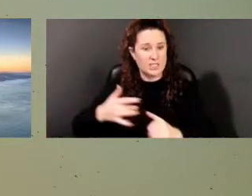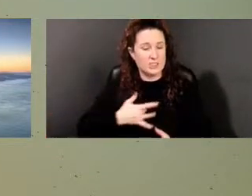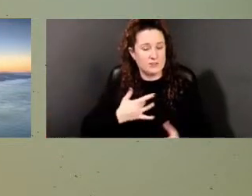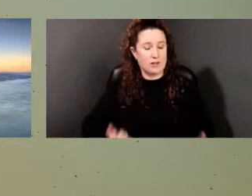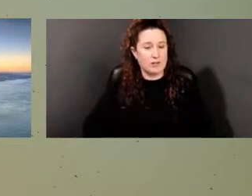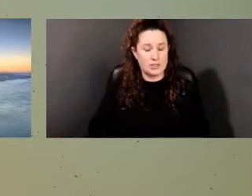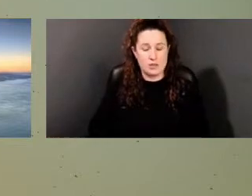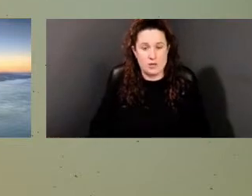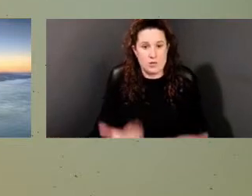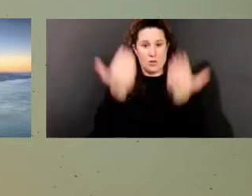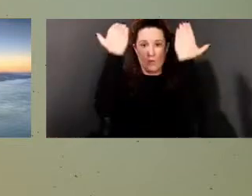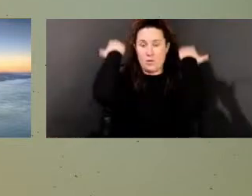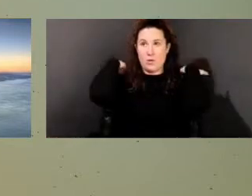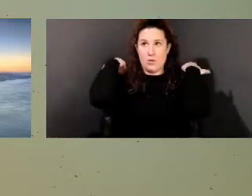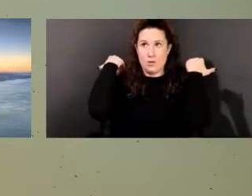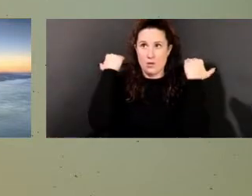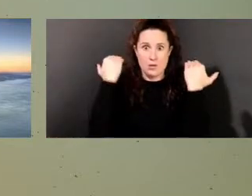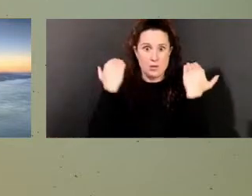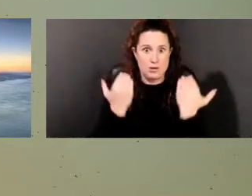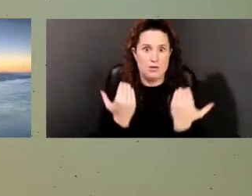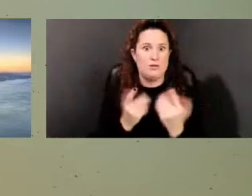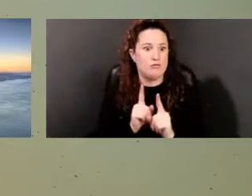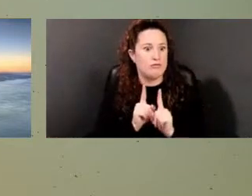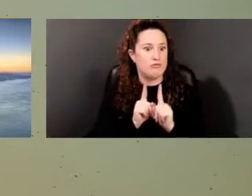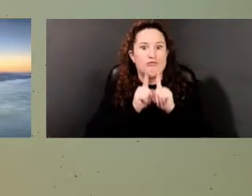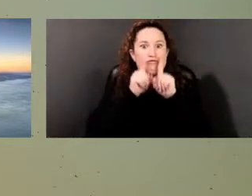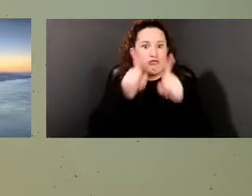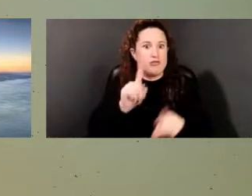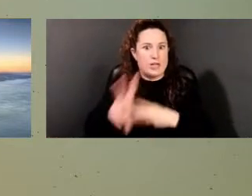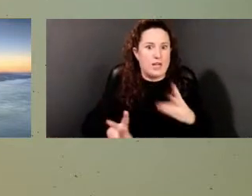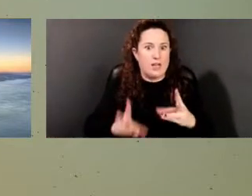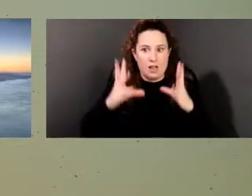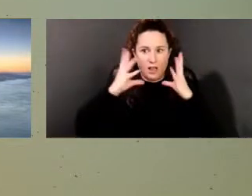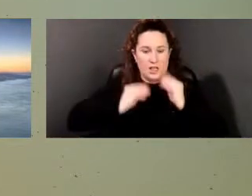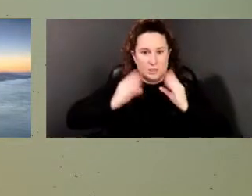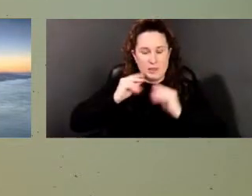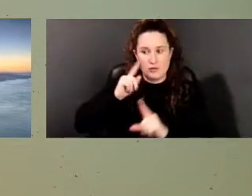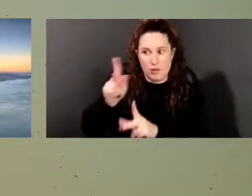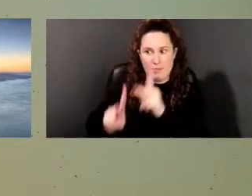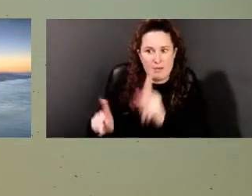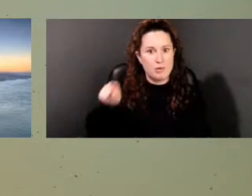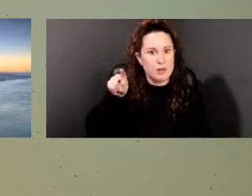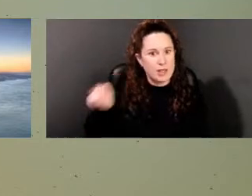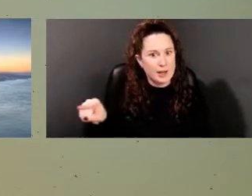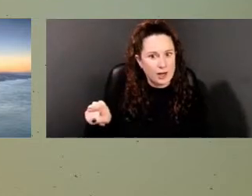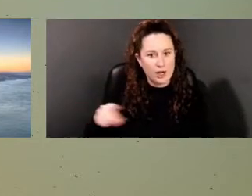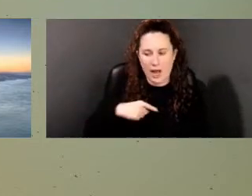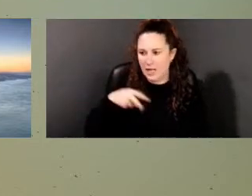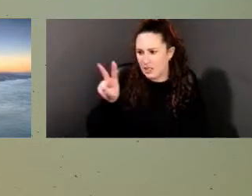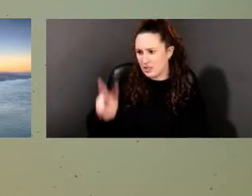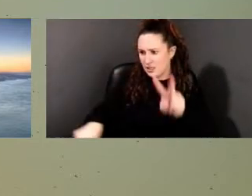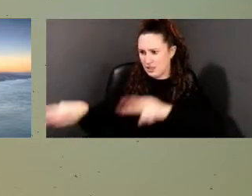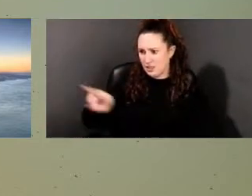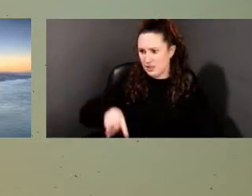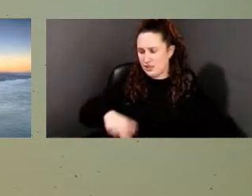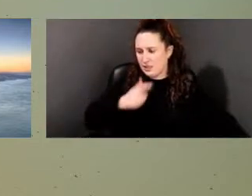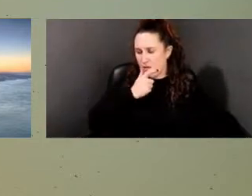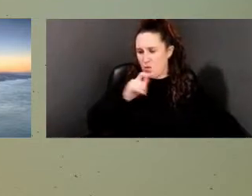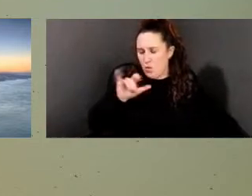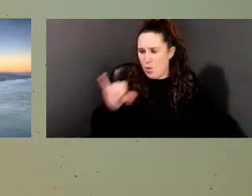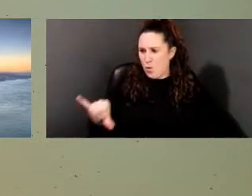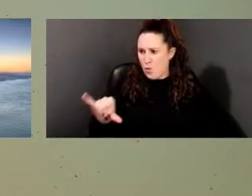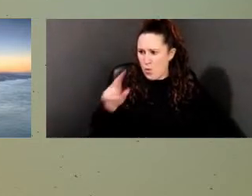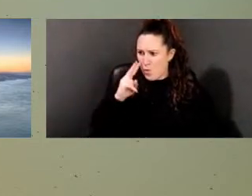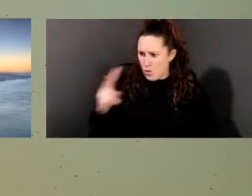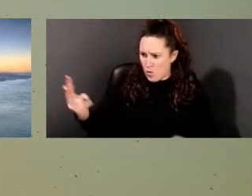of the enslaved people who lived there. As I looked at these graves and tried to wonder what these individuals, what these people were